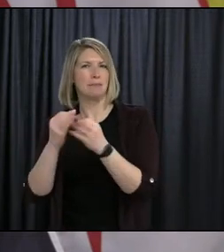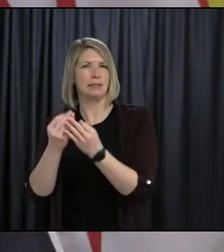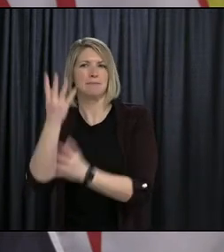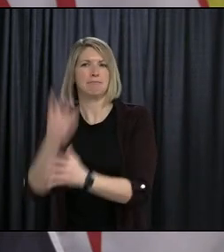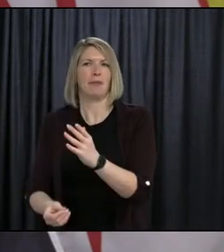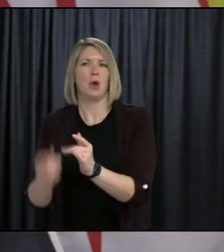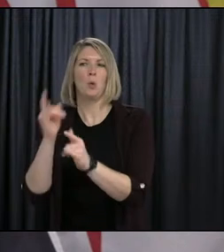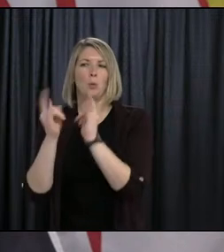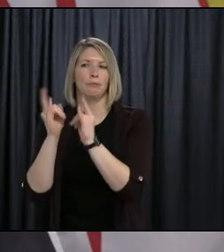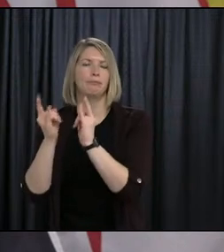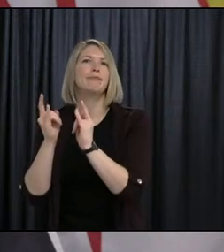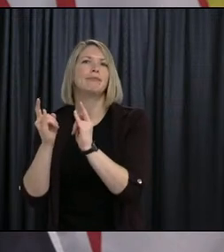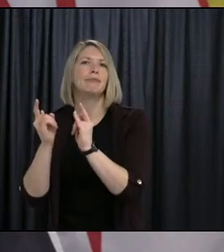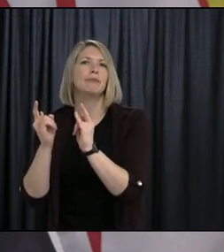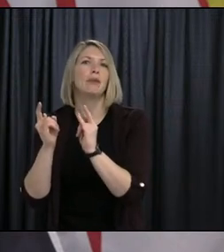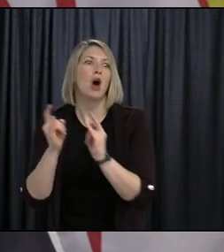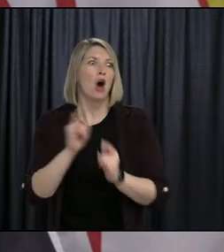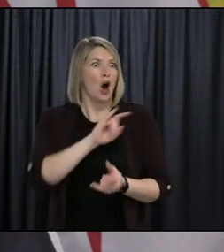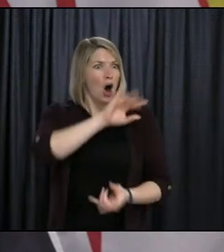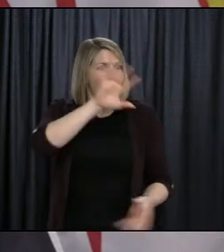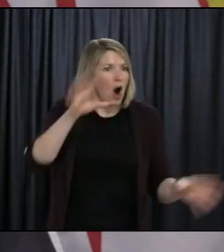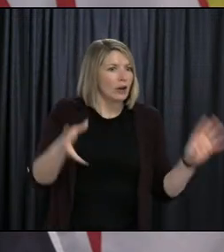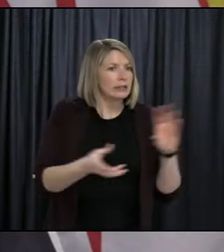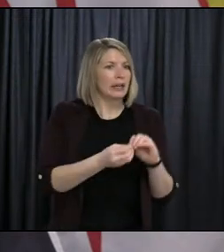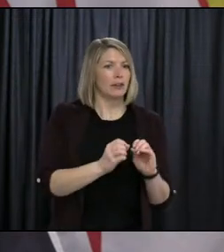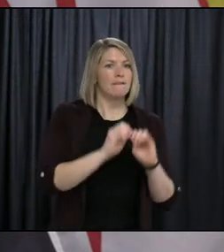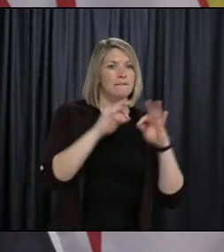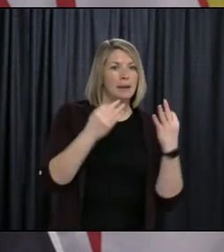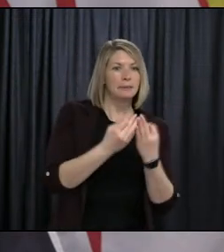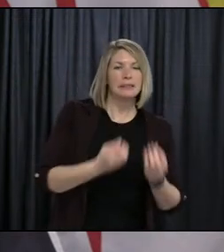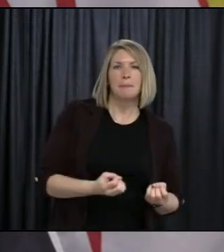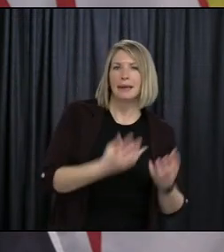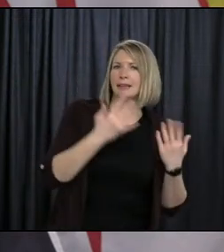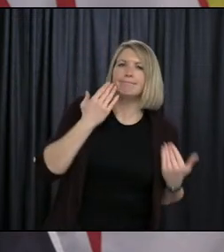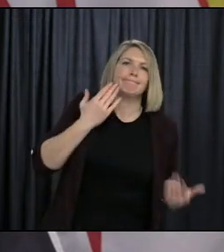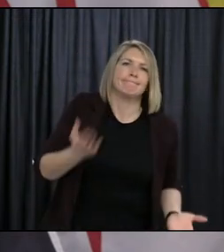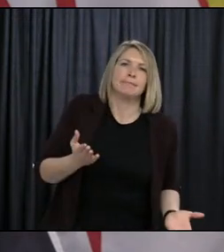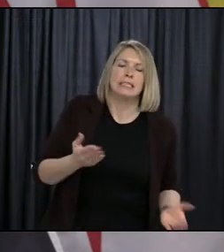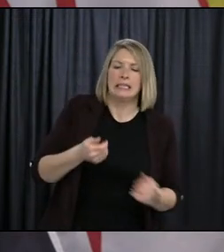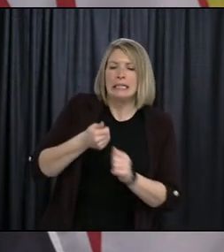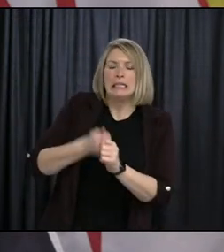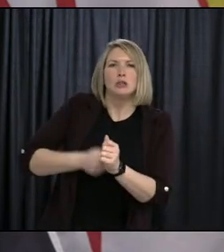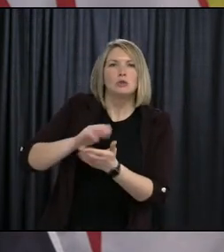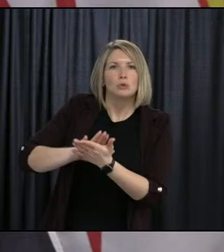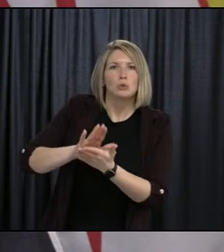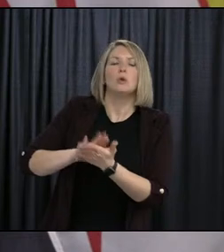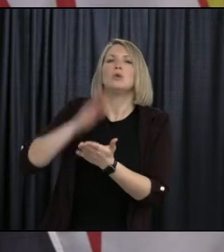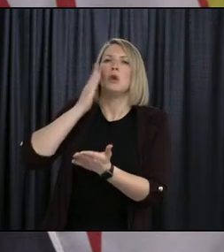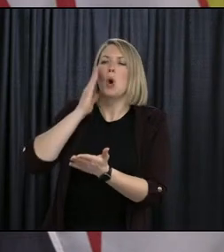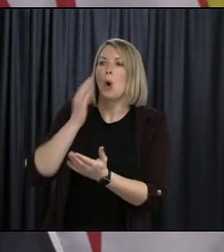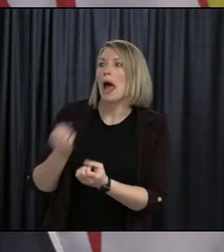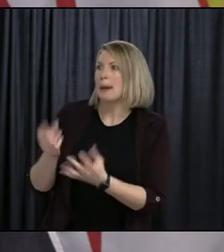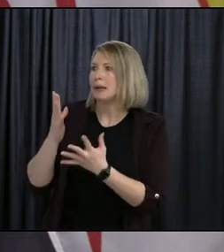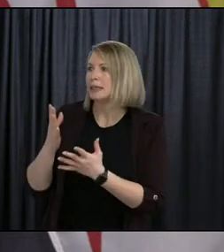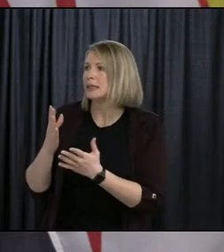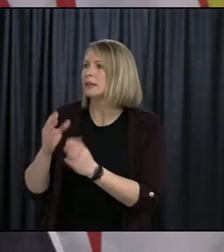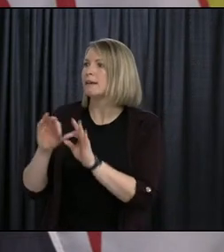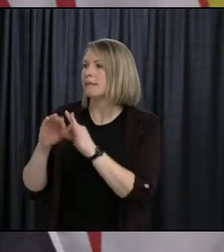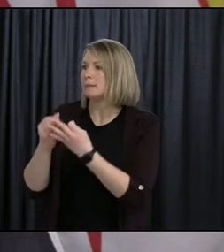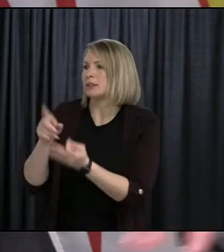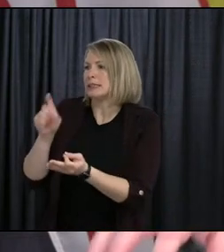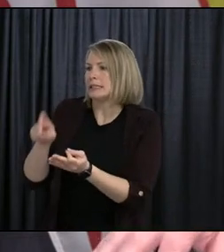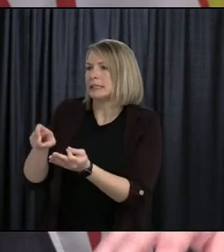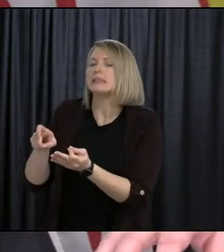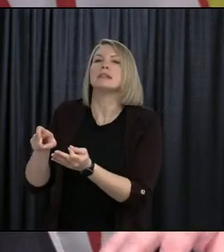back then. So I don't have totals right now. Each school would have that. And each school has identified if there's any additional